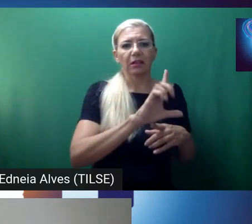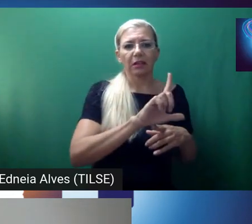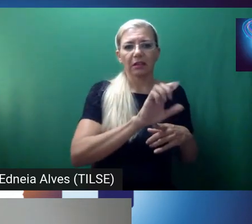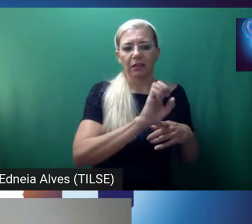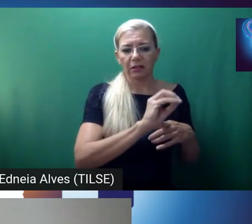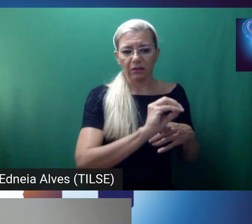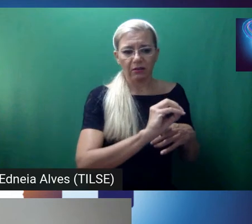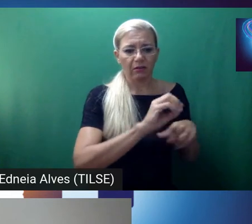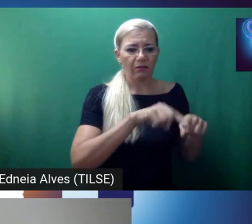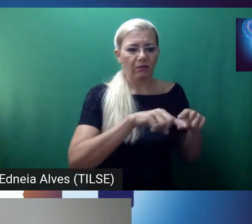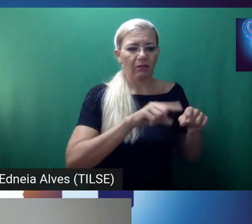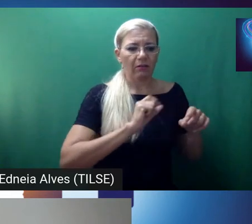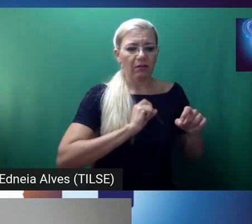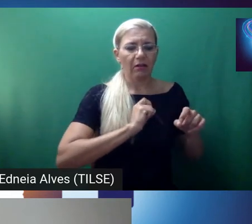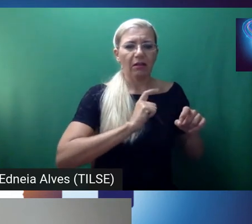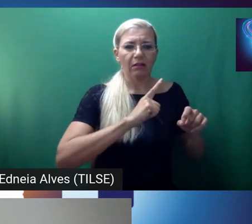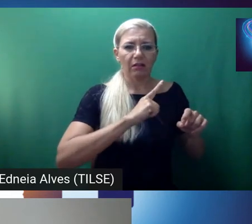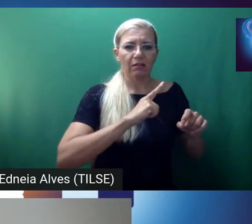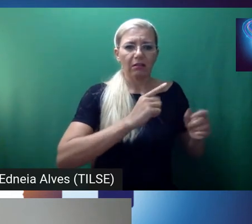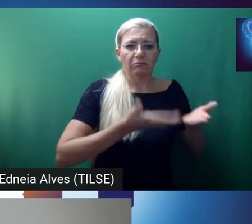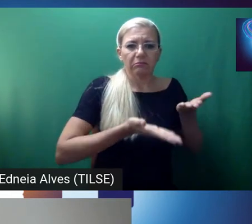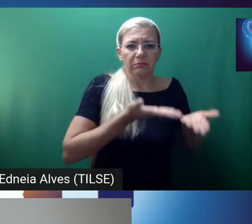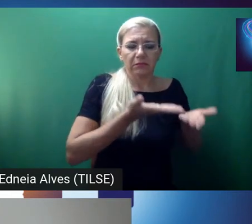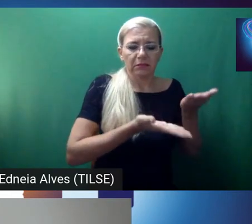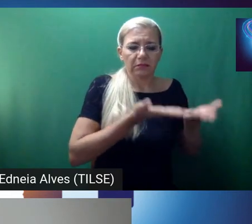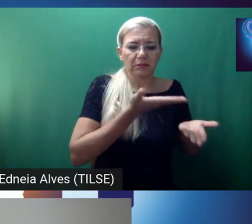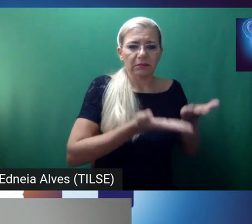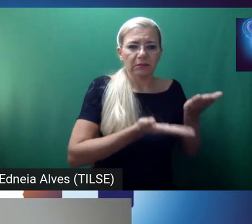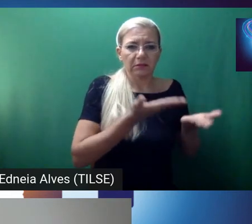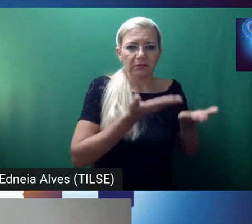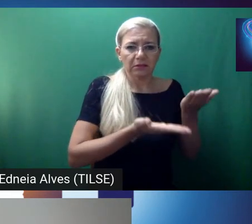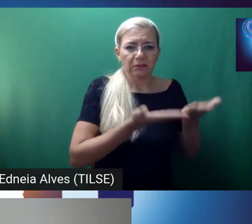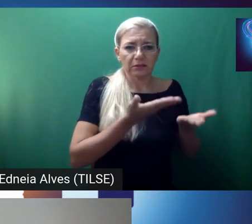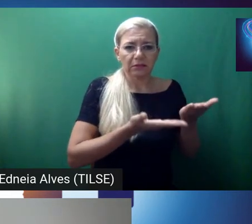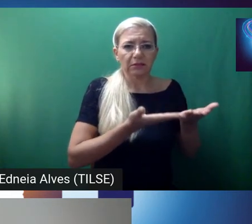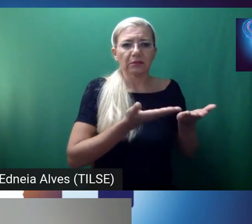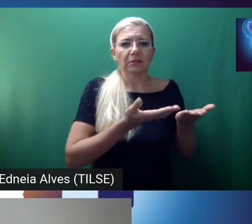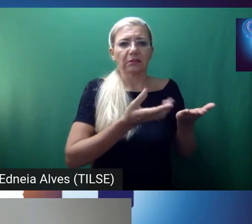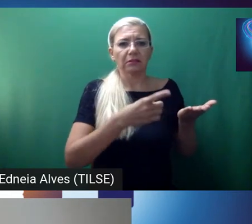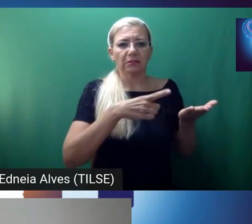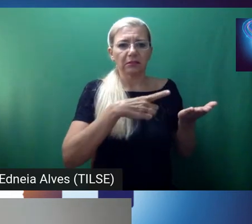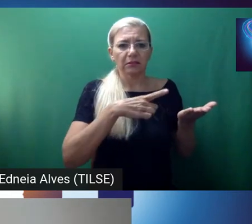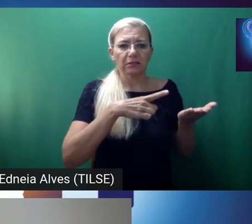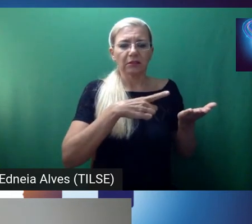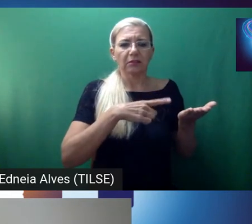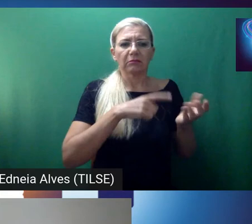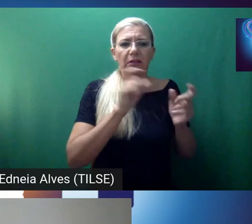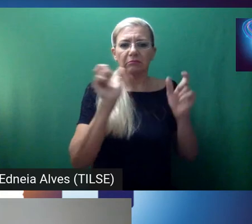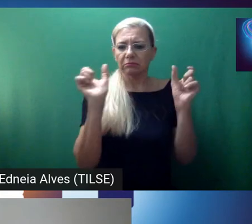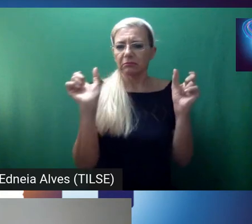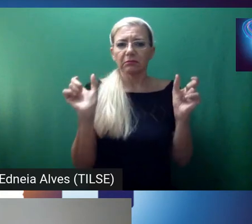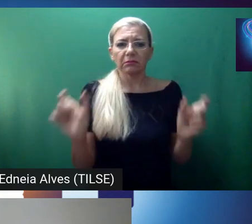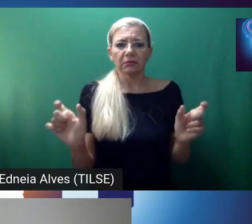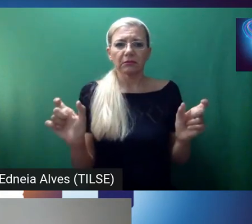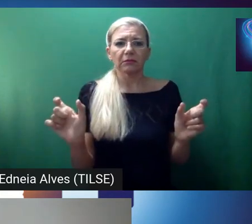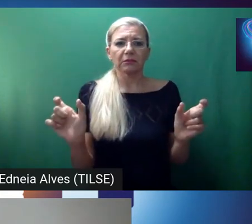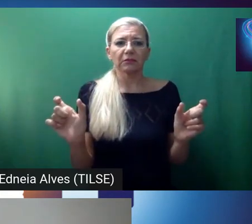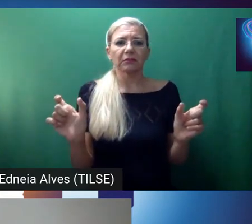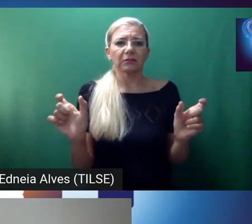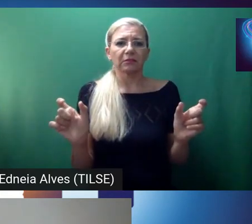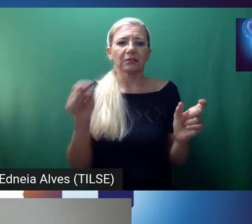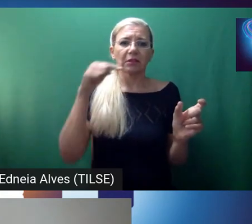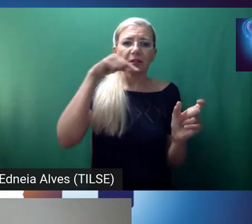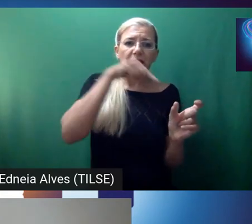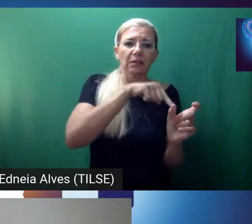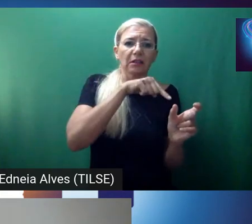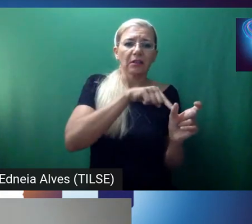more balanced, as we said. Although, as we said, saw with those quotations about terminology, Cleo is used in